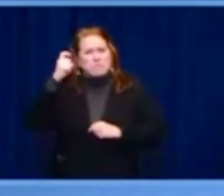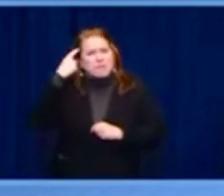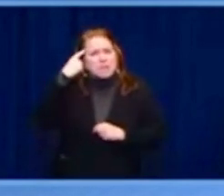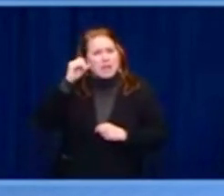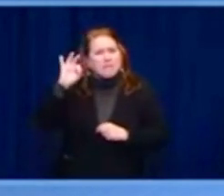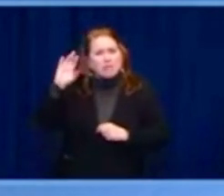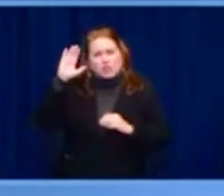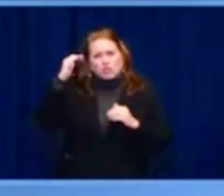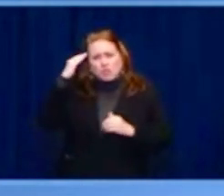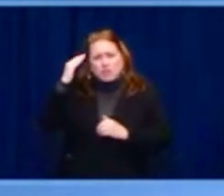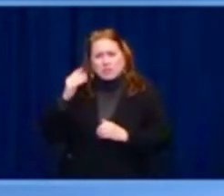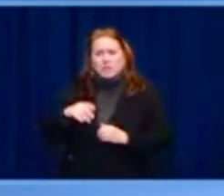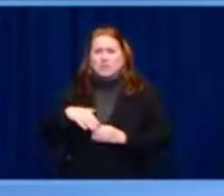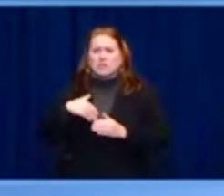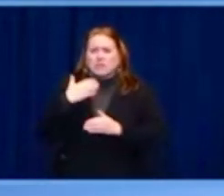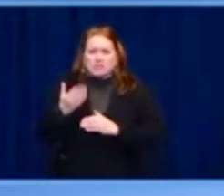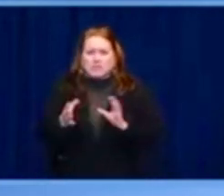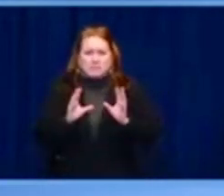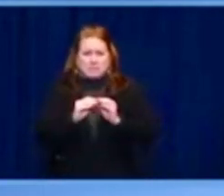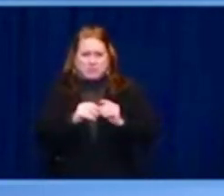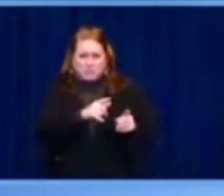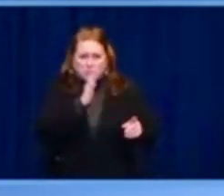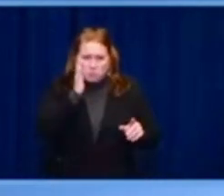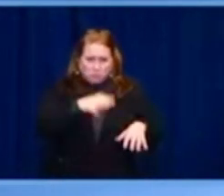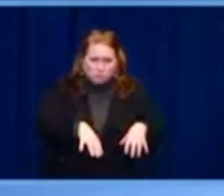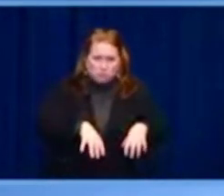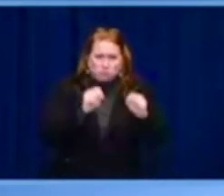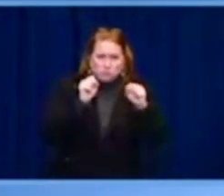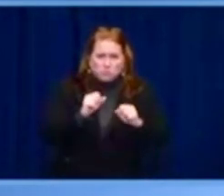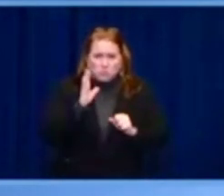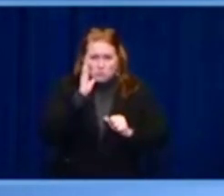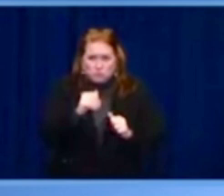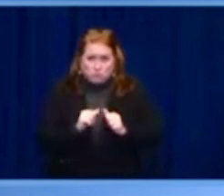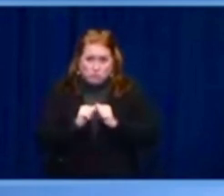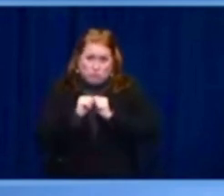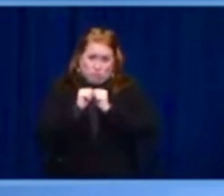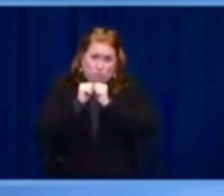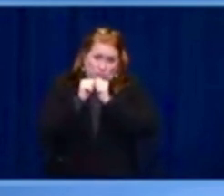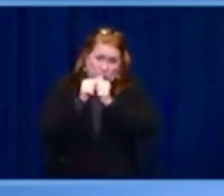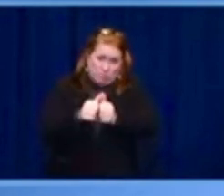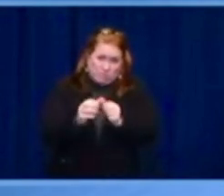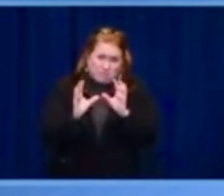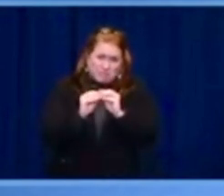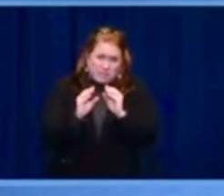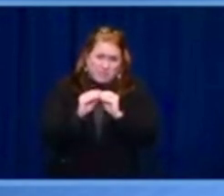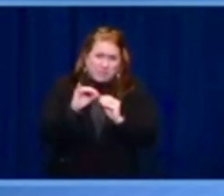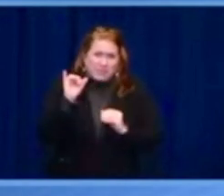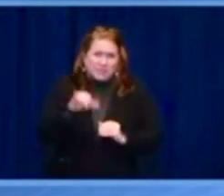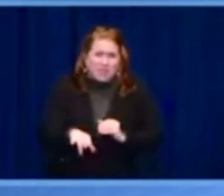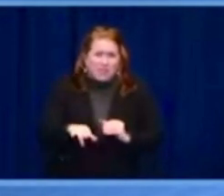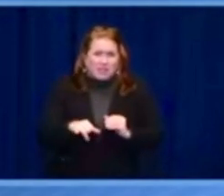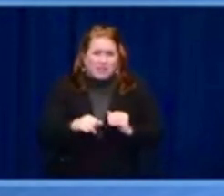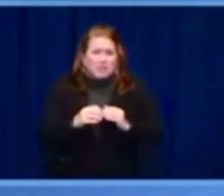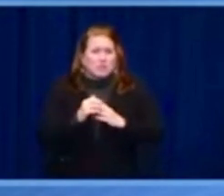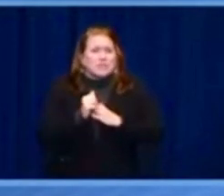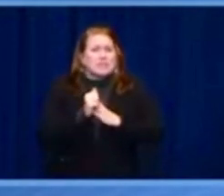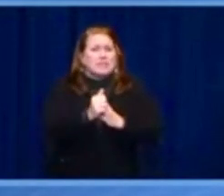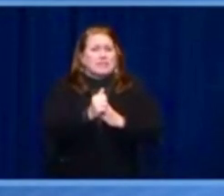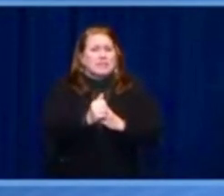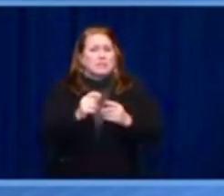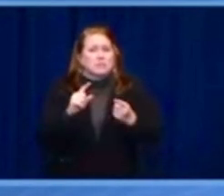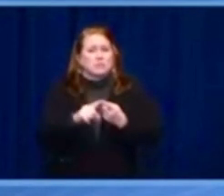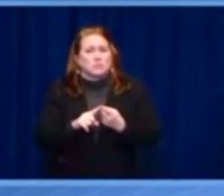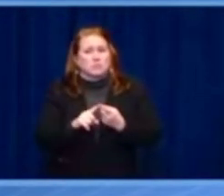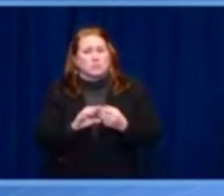President Biden, excellencies, dear all, thank you for bringing us together. This is the time we must all mobilize.